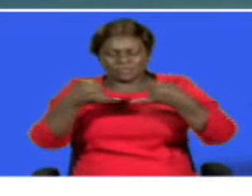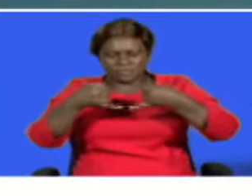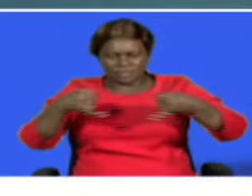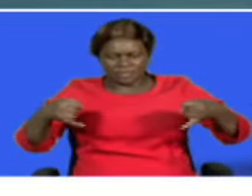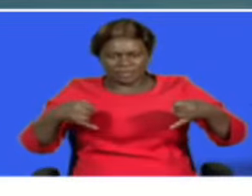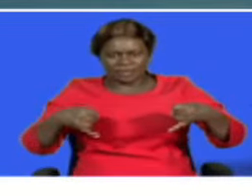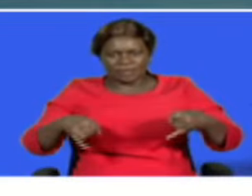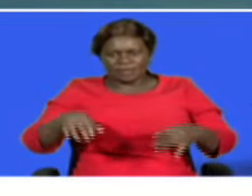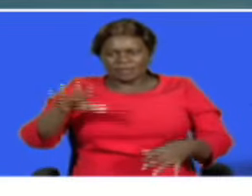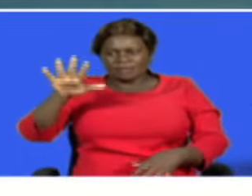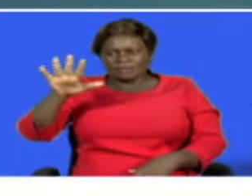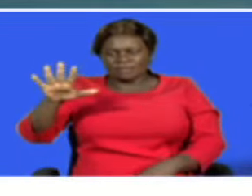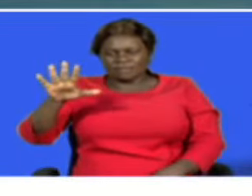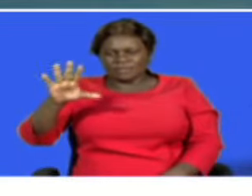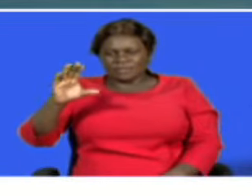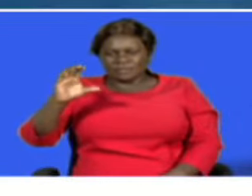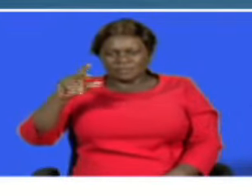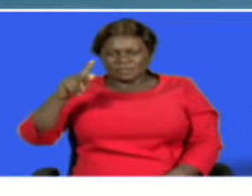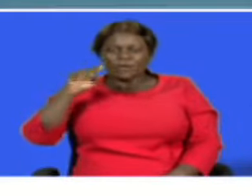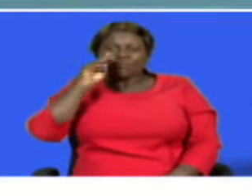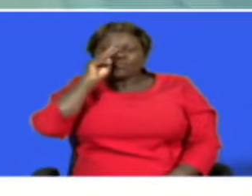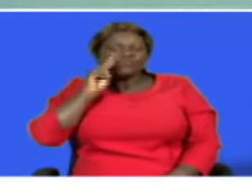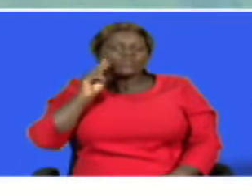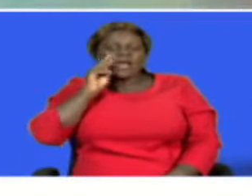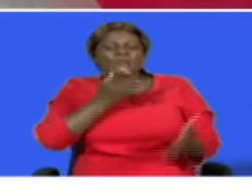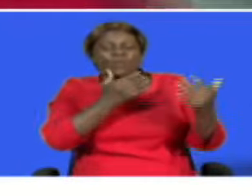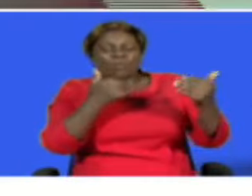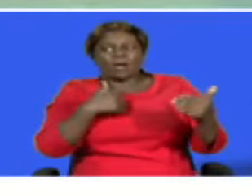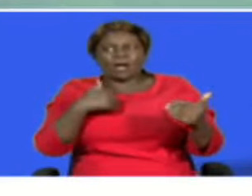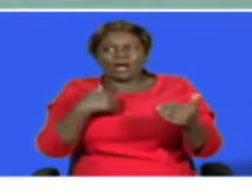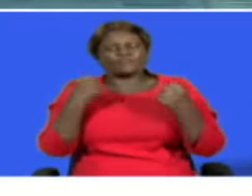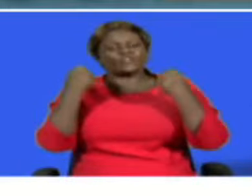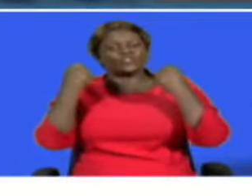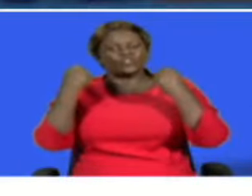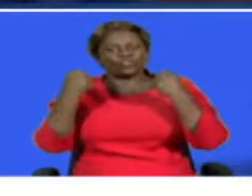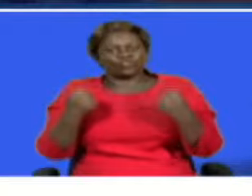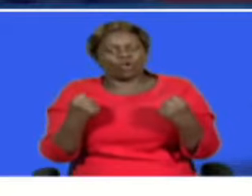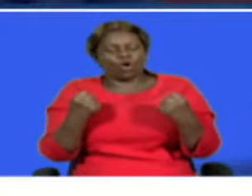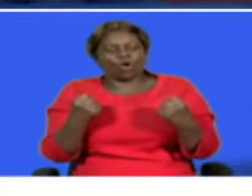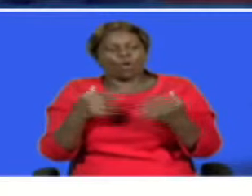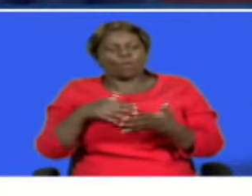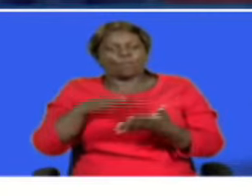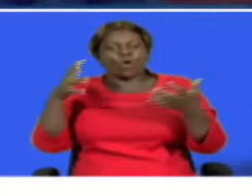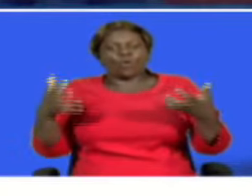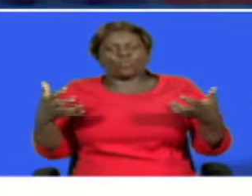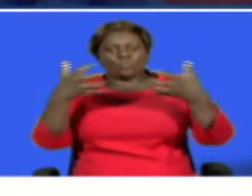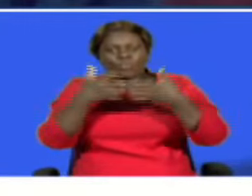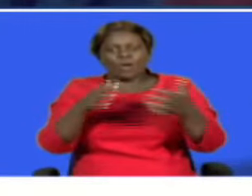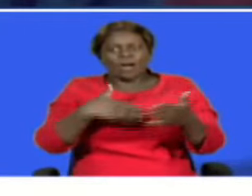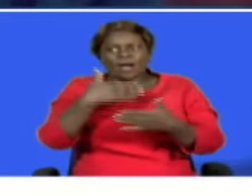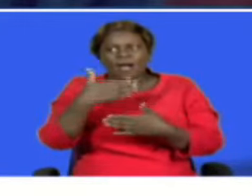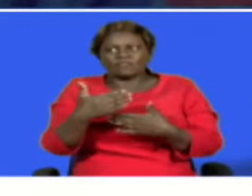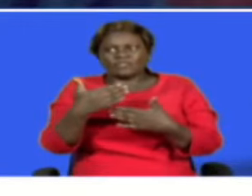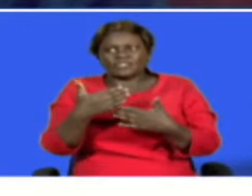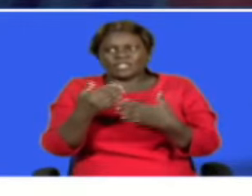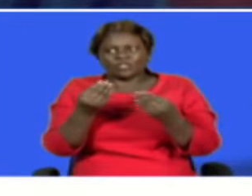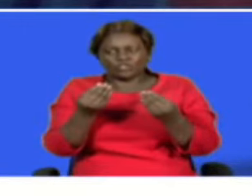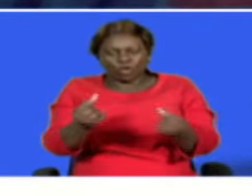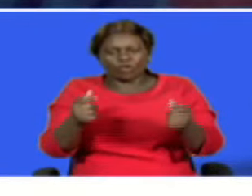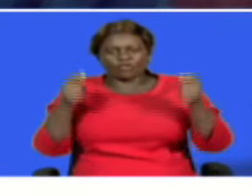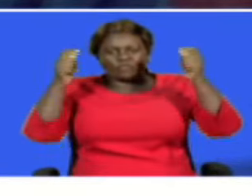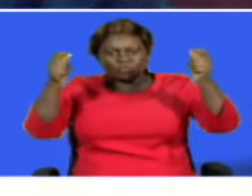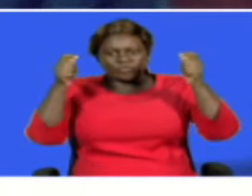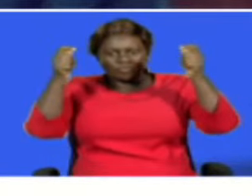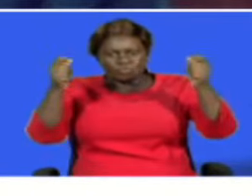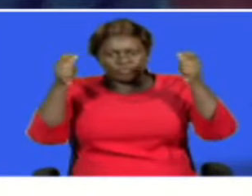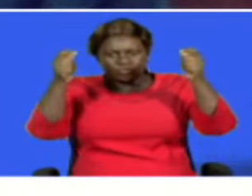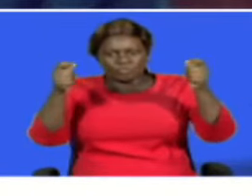prime cabinet secretary musali mudavadi is optimistic that kenya will emerge stronger and more united after reverberations of the protests and